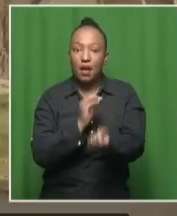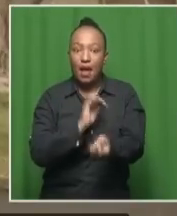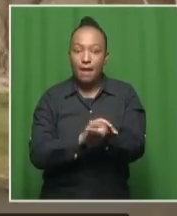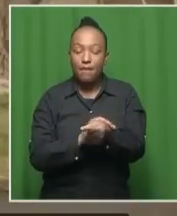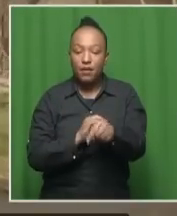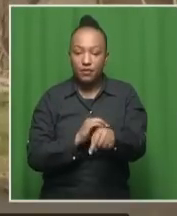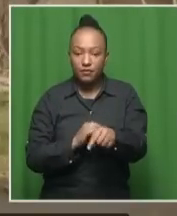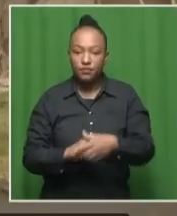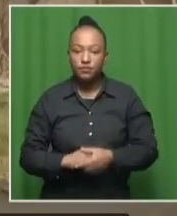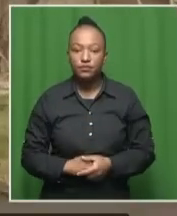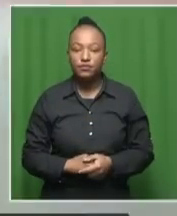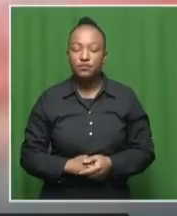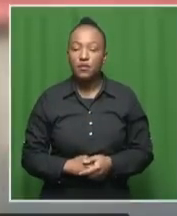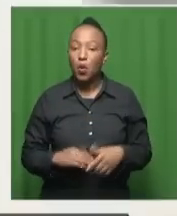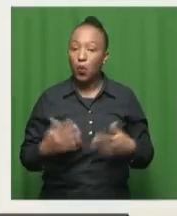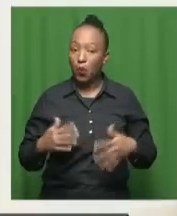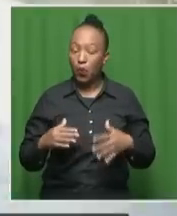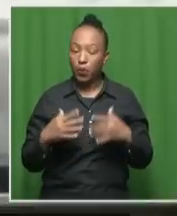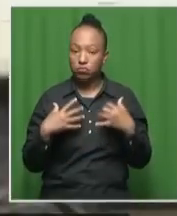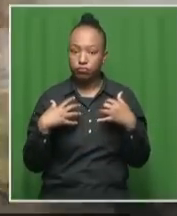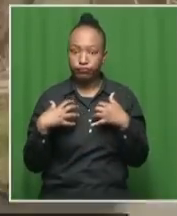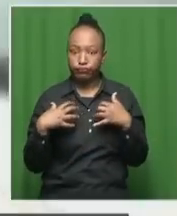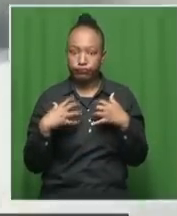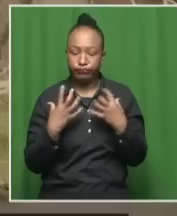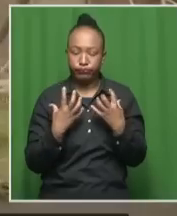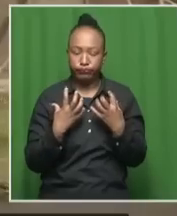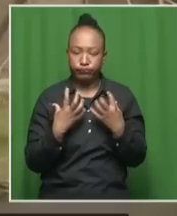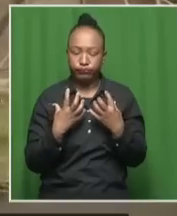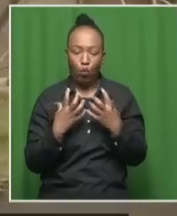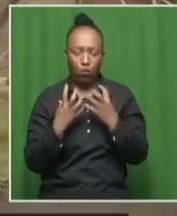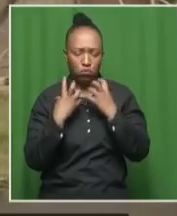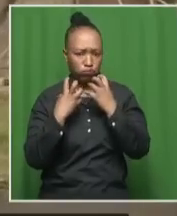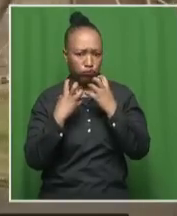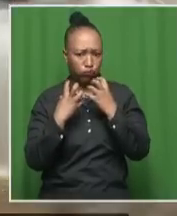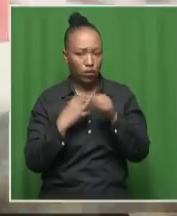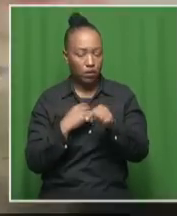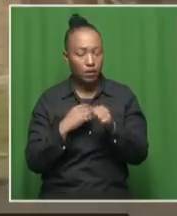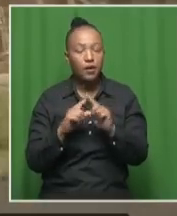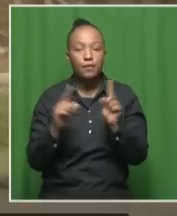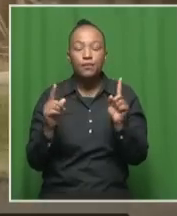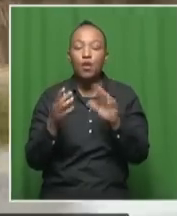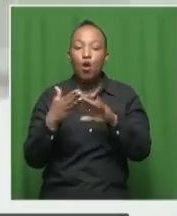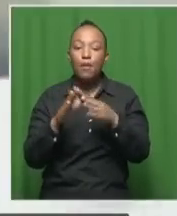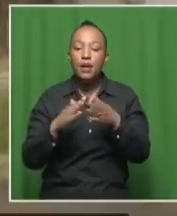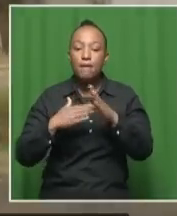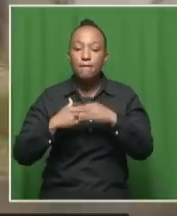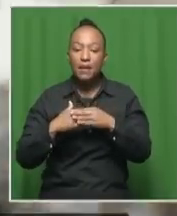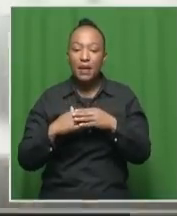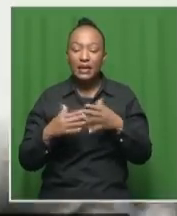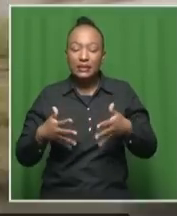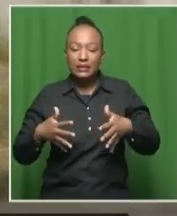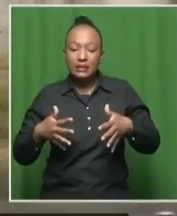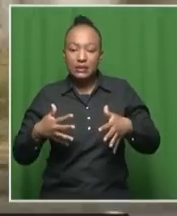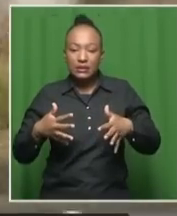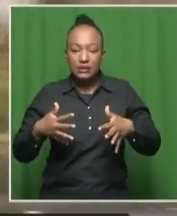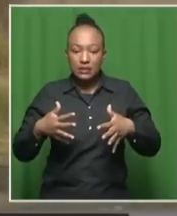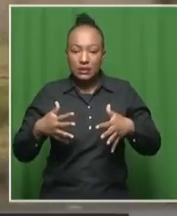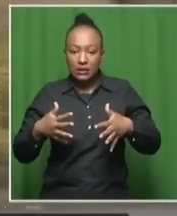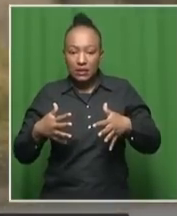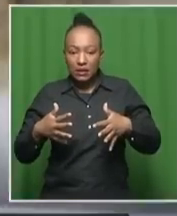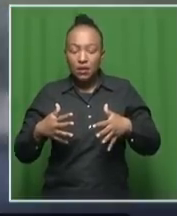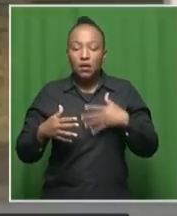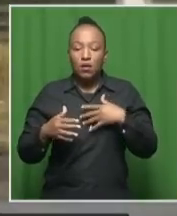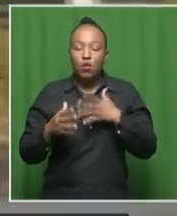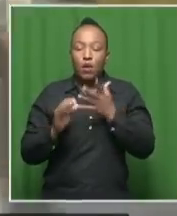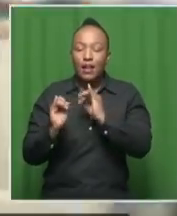to happen here. So very tense it is this morning. I told you earlier that community members are really scared. And we are